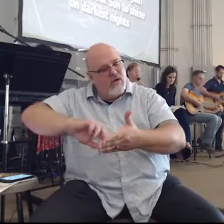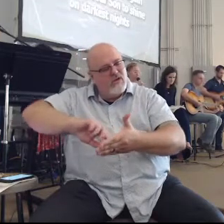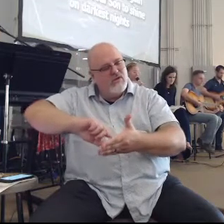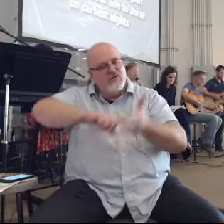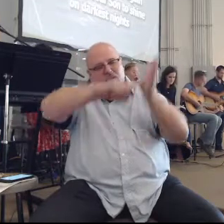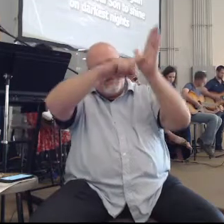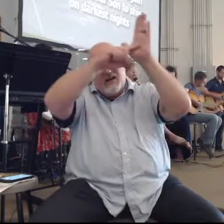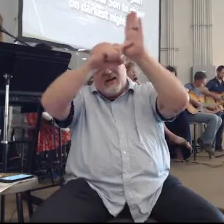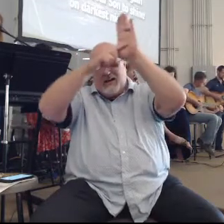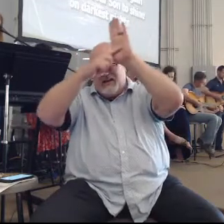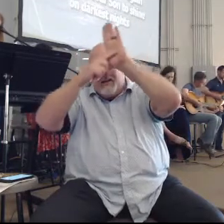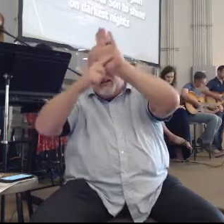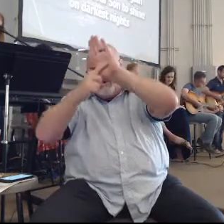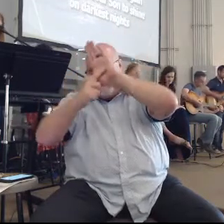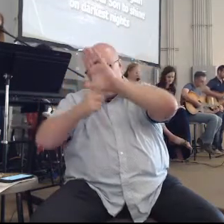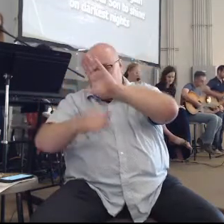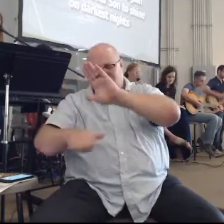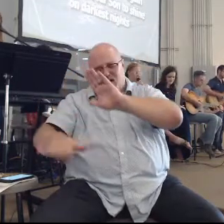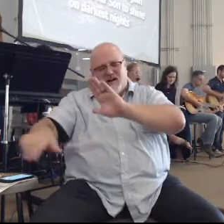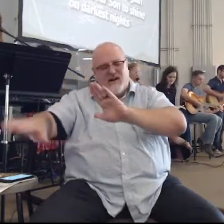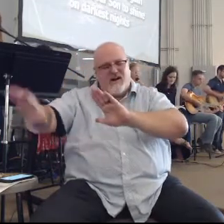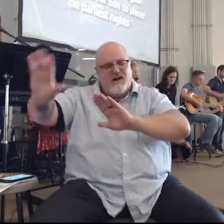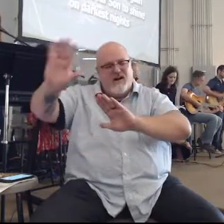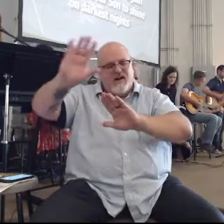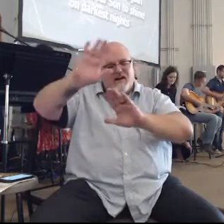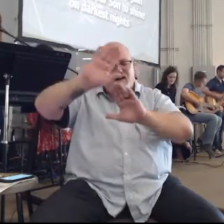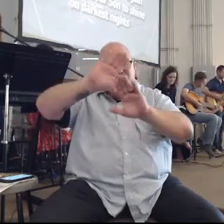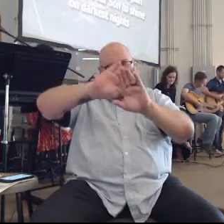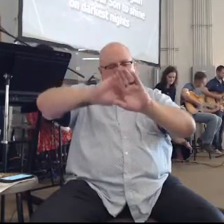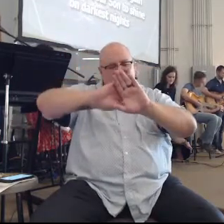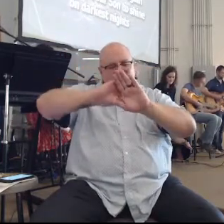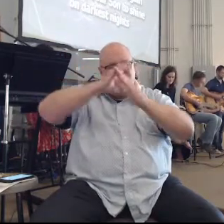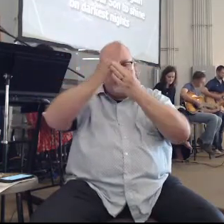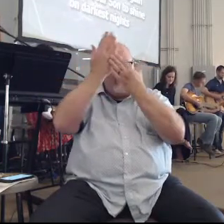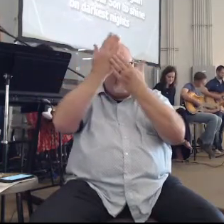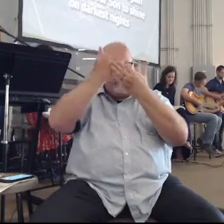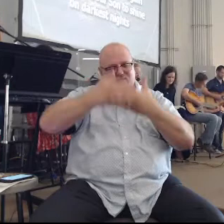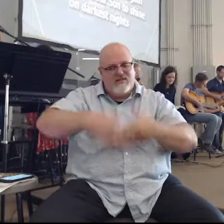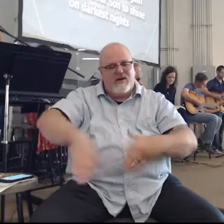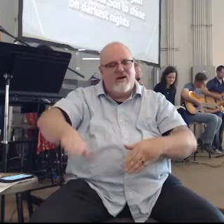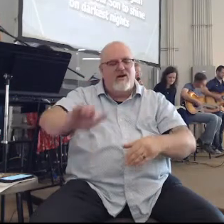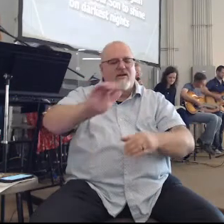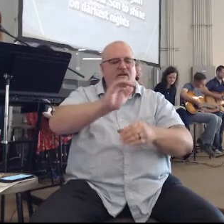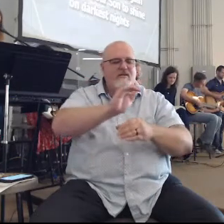shine on darkest nights.